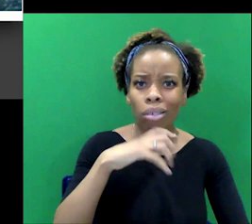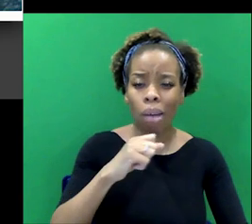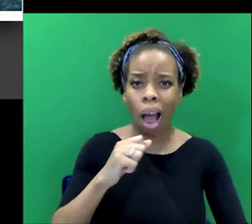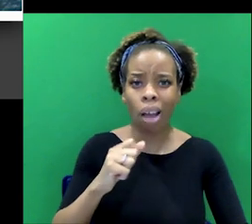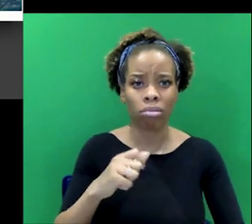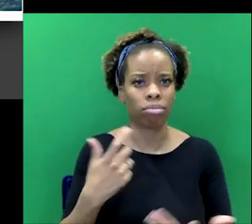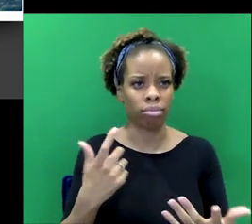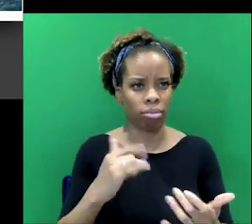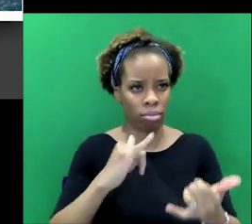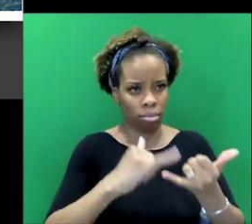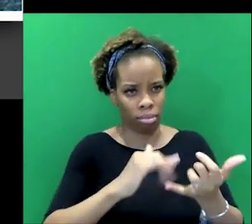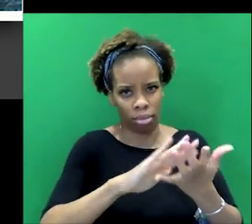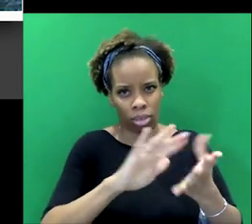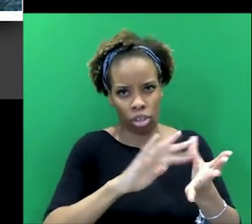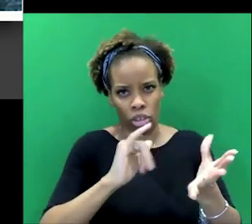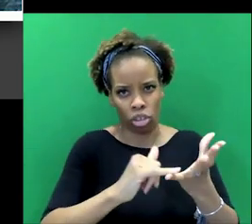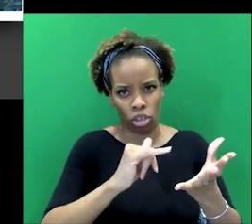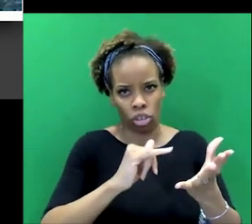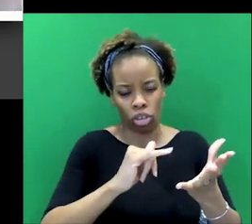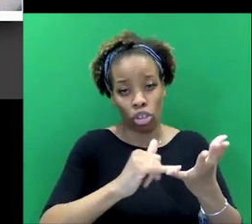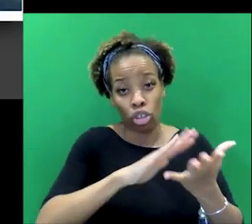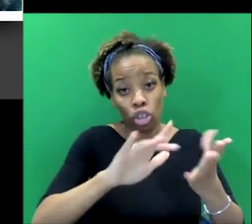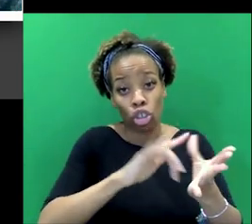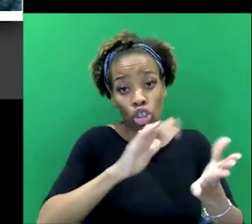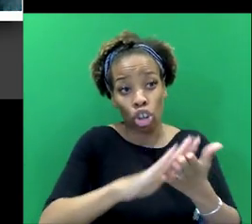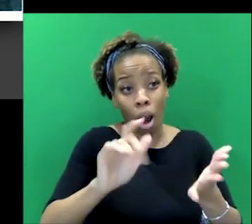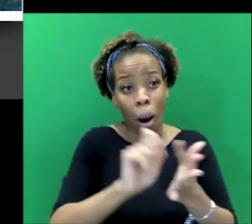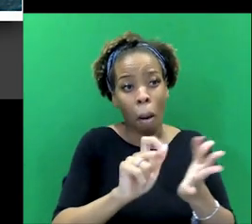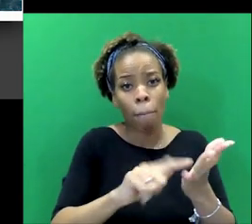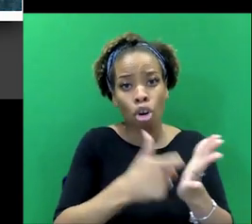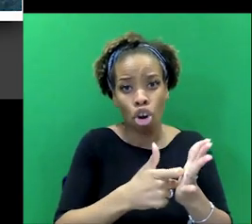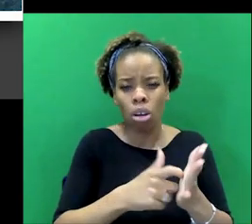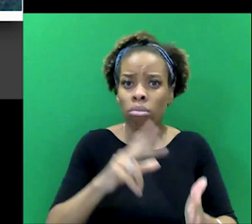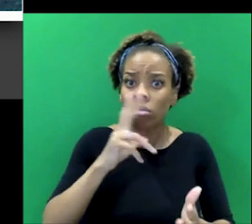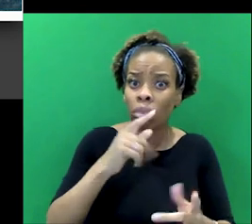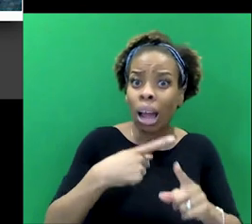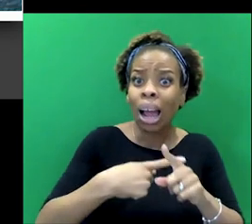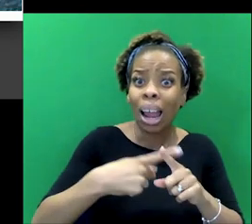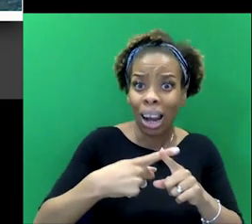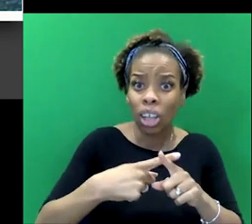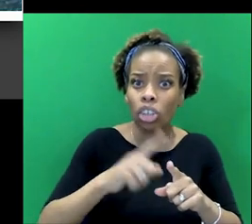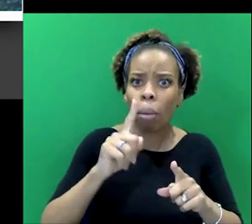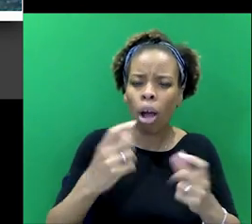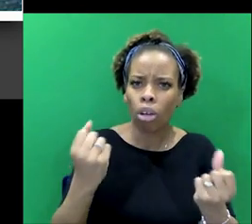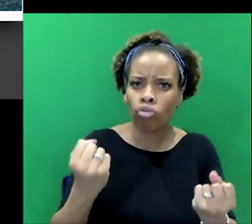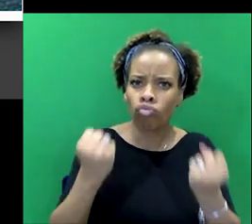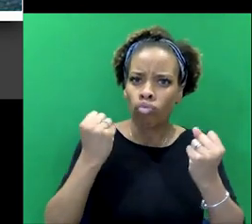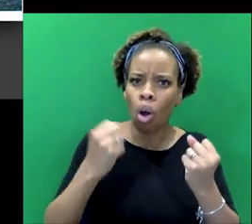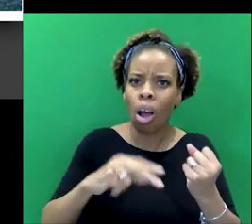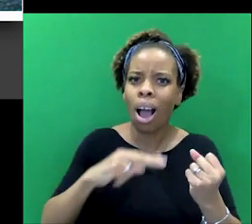Adalji speaks English in a sort of broken way with a very pronounced Indian accent